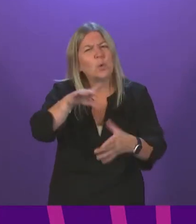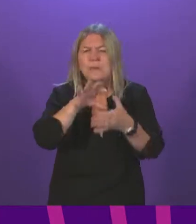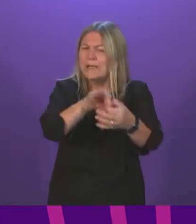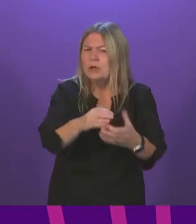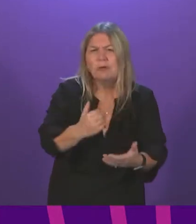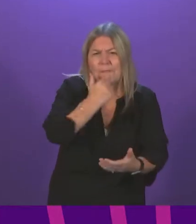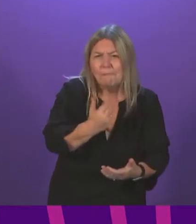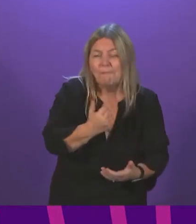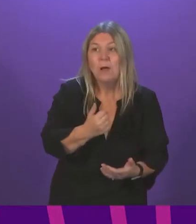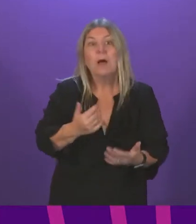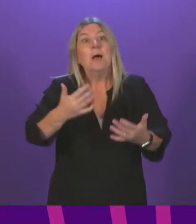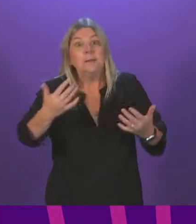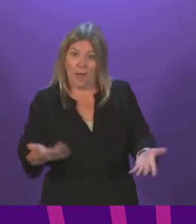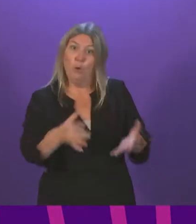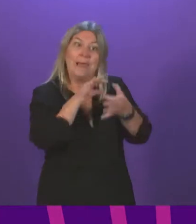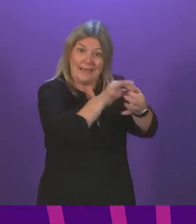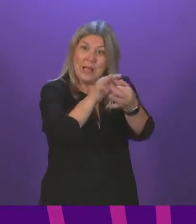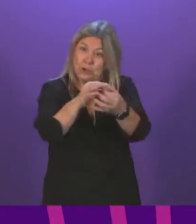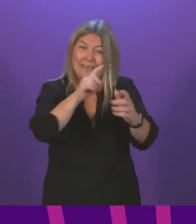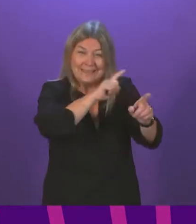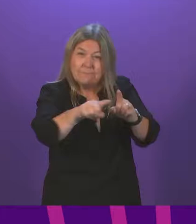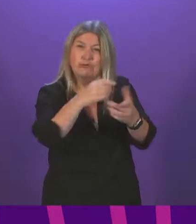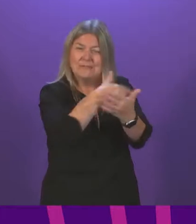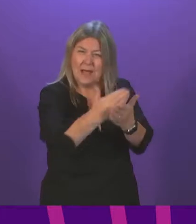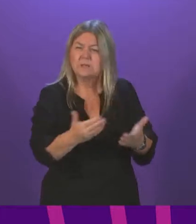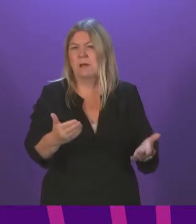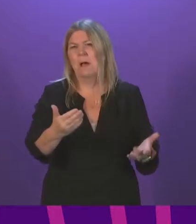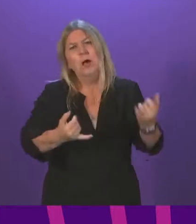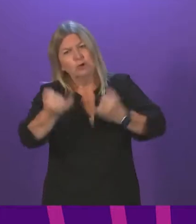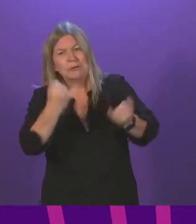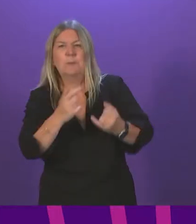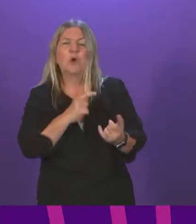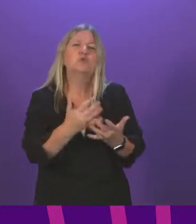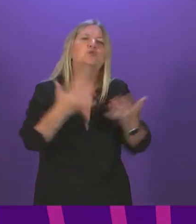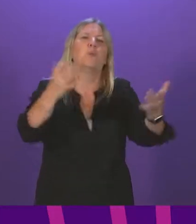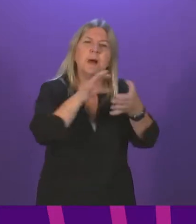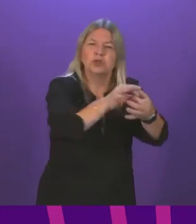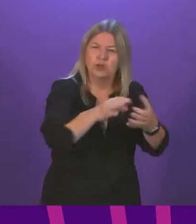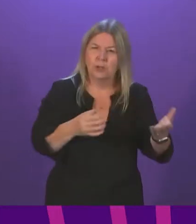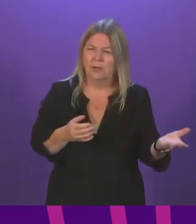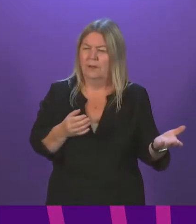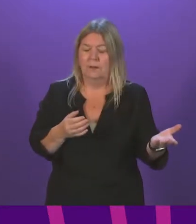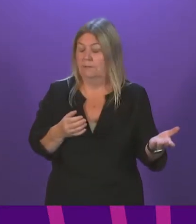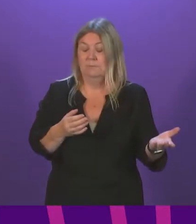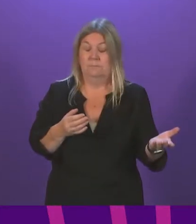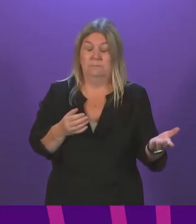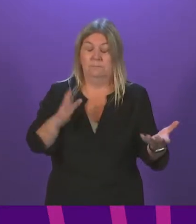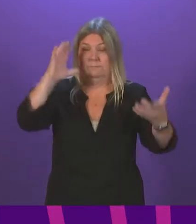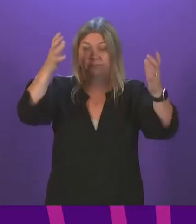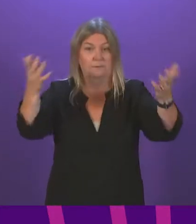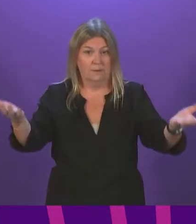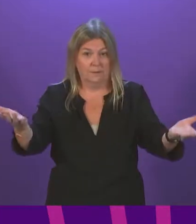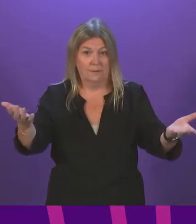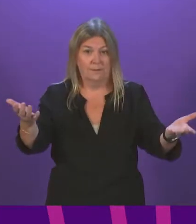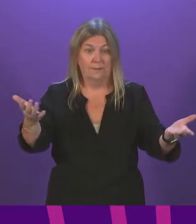sectors. Now we're getting criticised for engaging too much with sectors. We want to make sure that we get a definition, as I